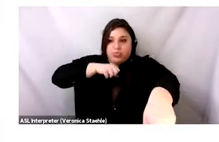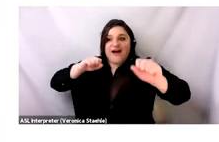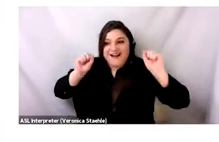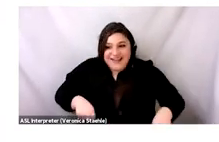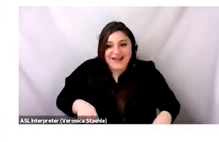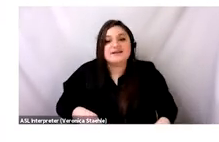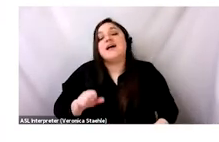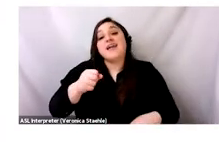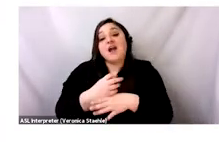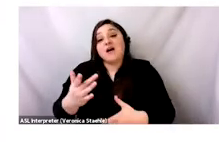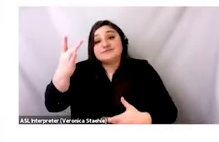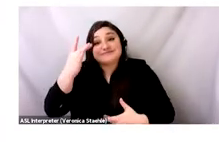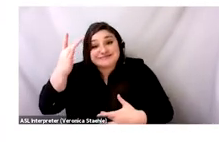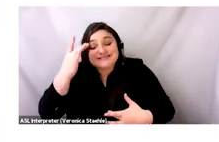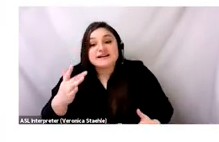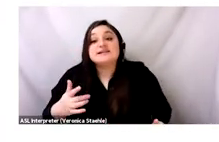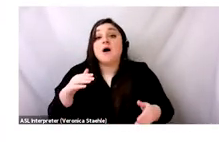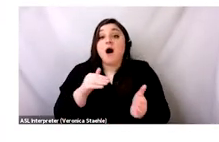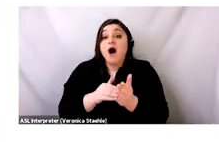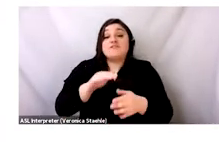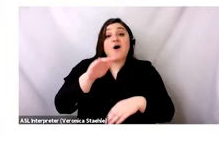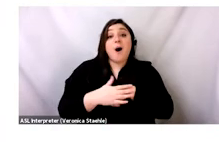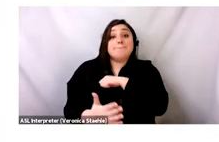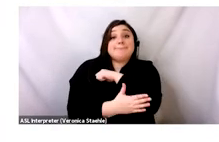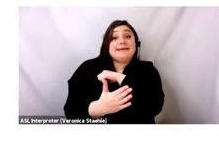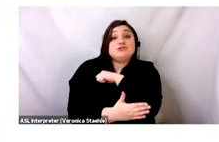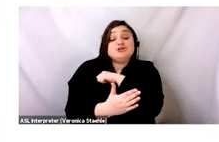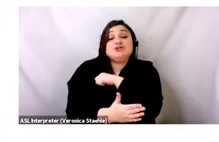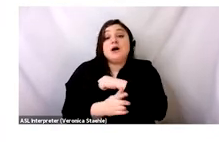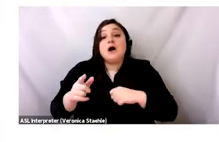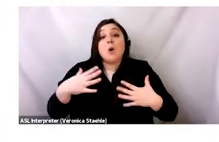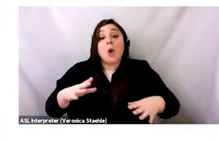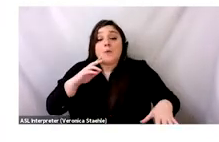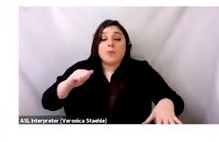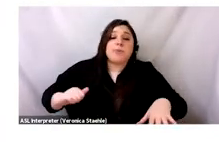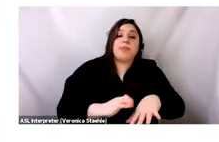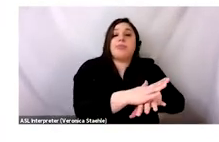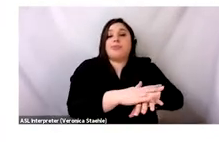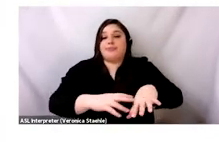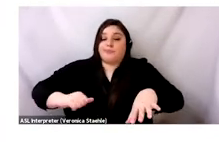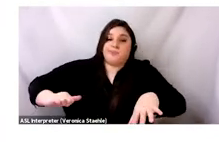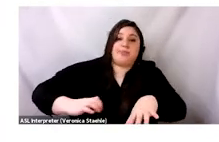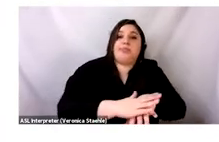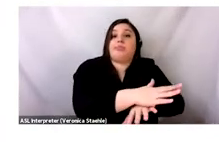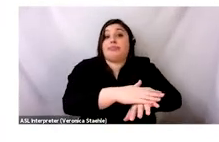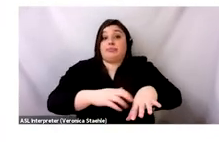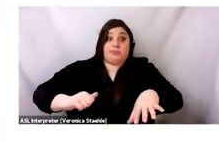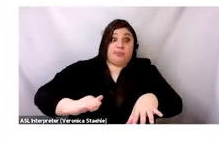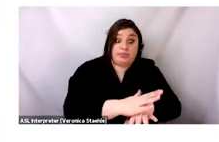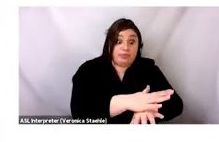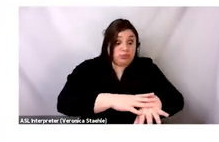increases with malaria and cholera. Once in the sea, some of the clothing is washed up on the beaches where it will then be burned